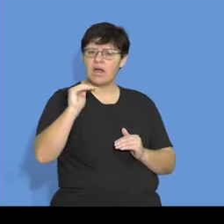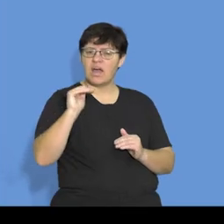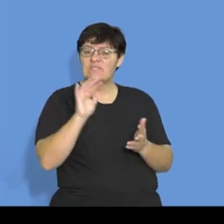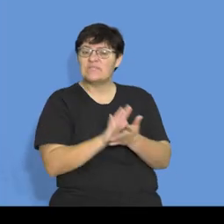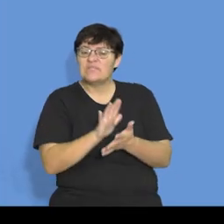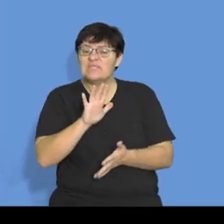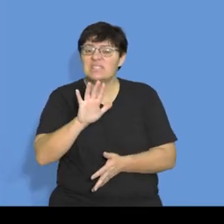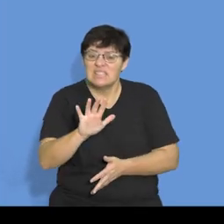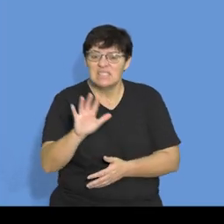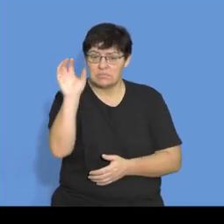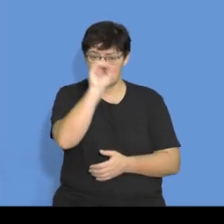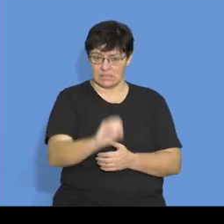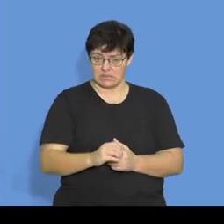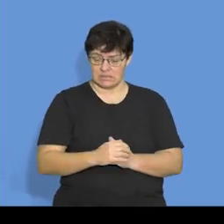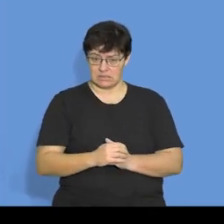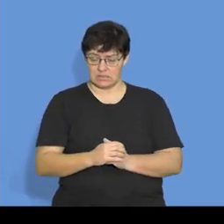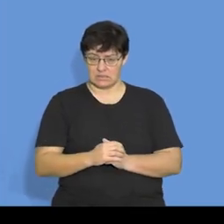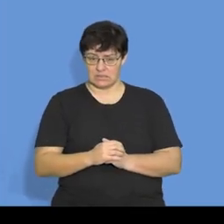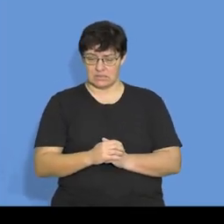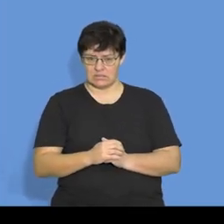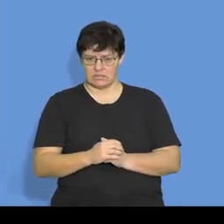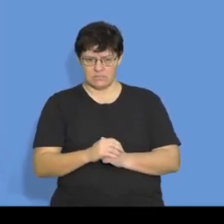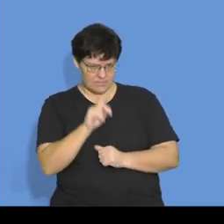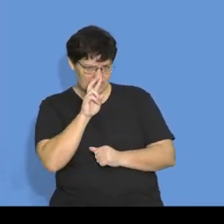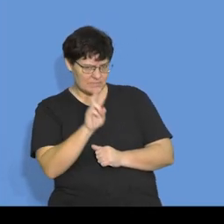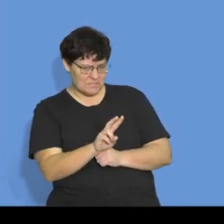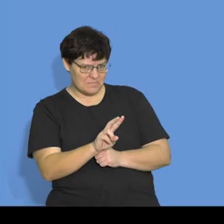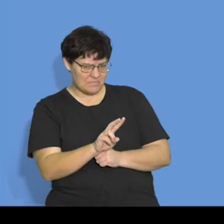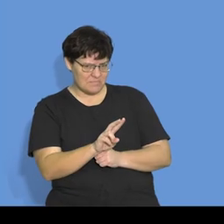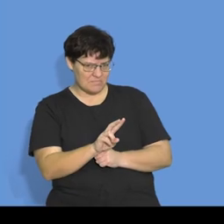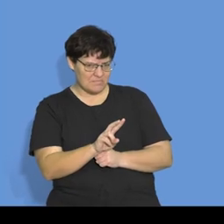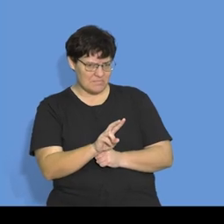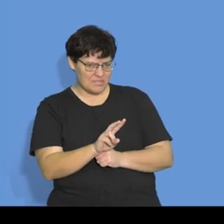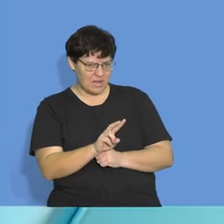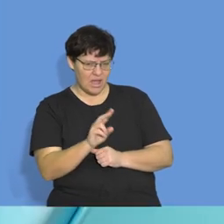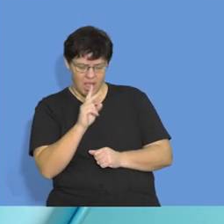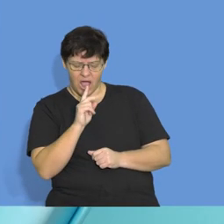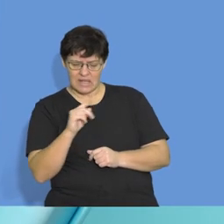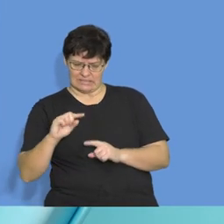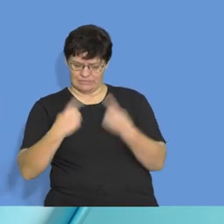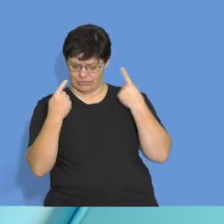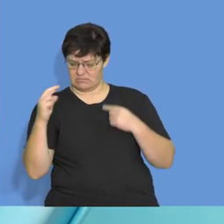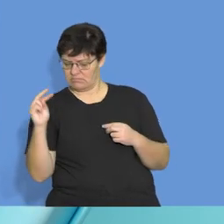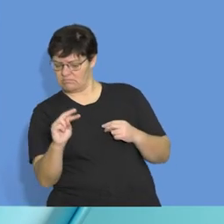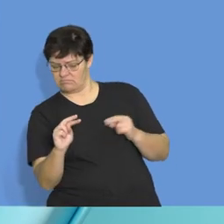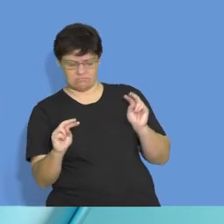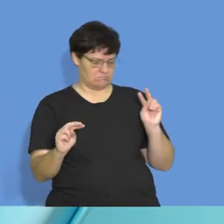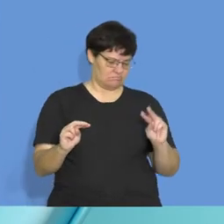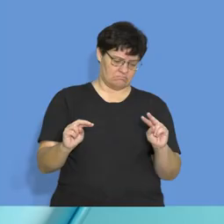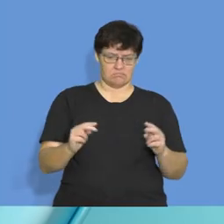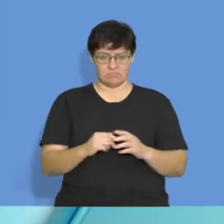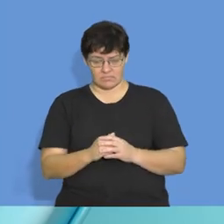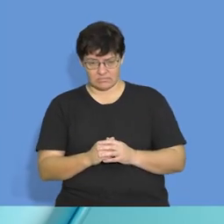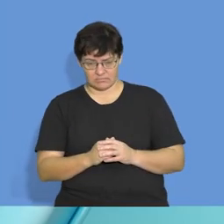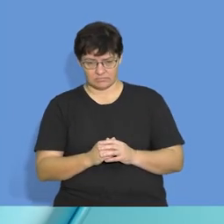15%. Can you see a different angle to the question? So this is where you